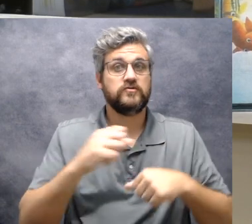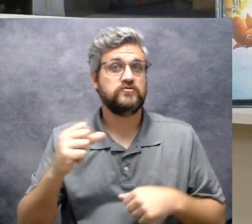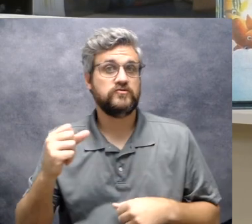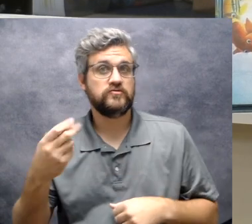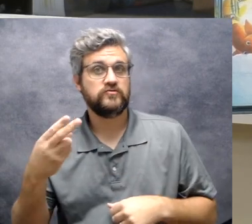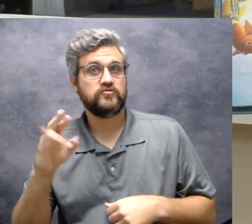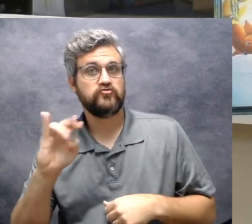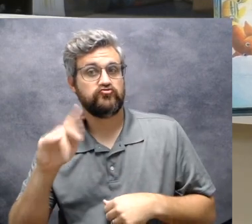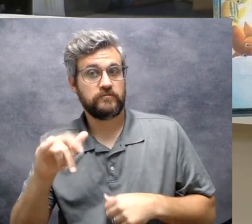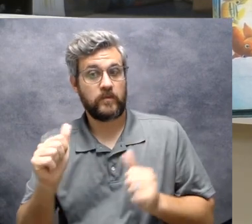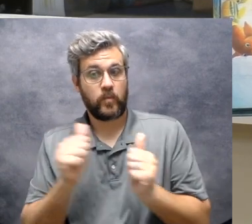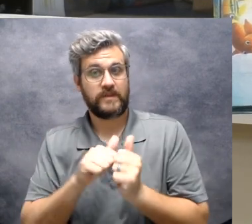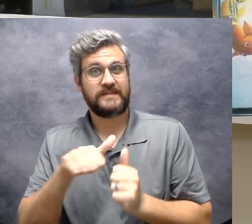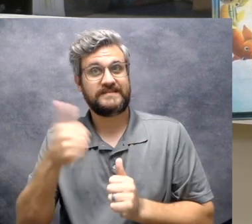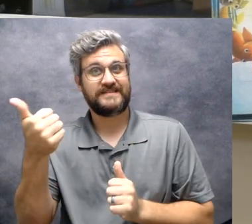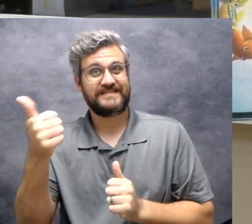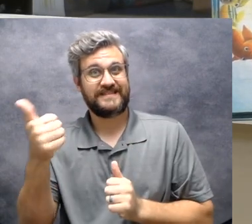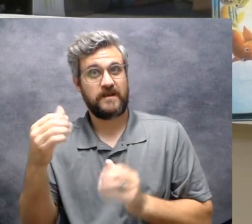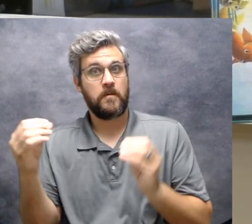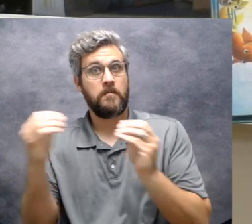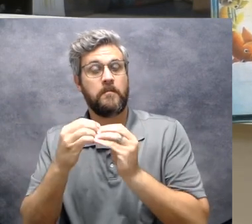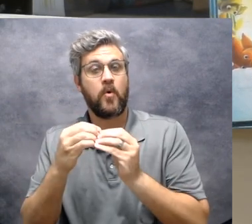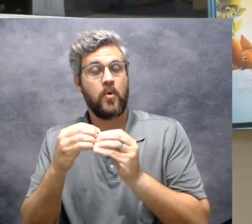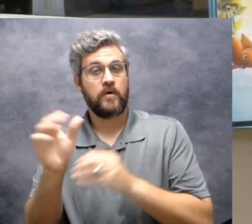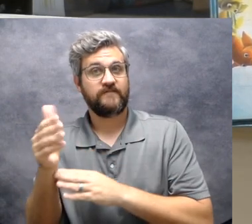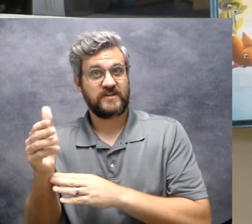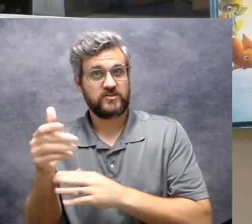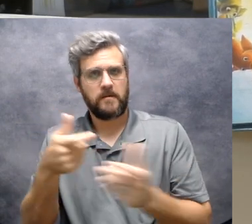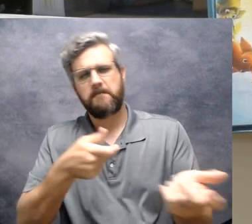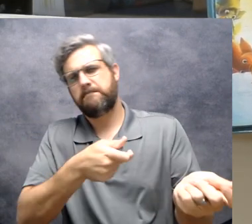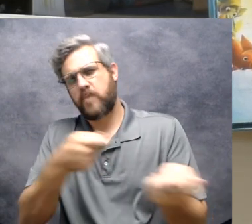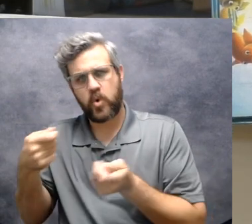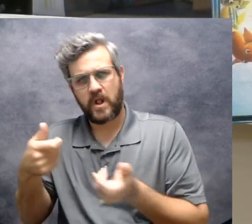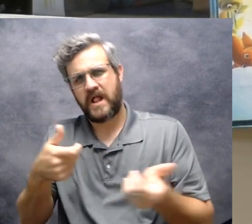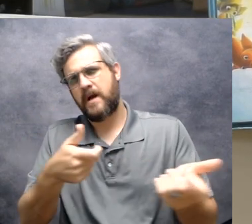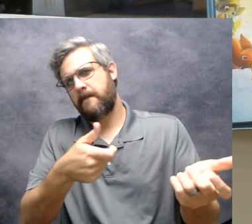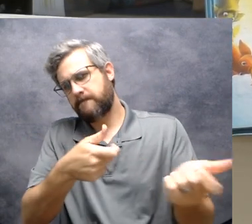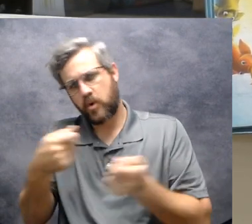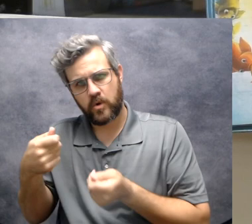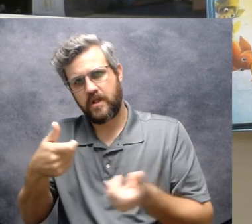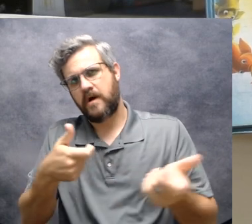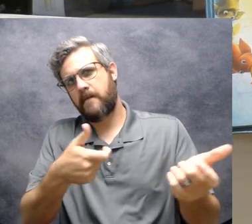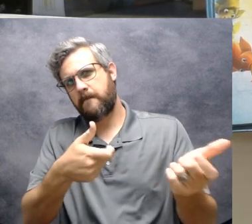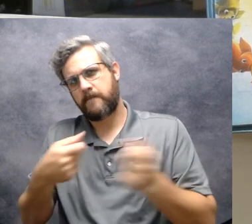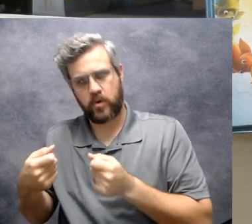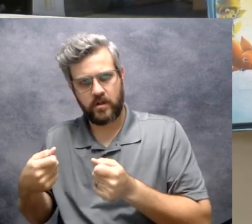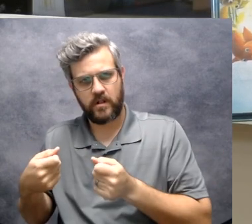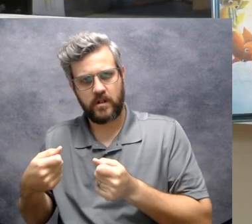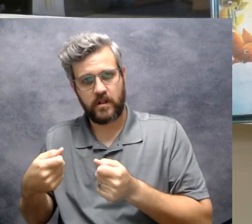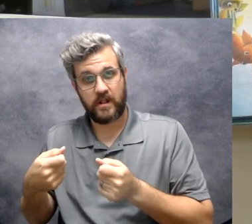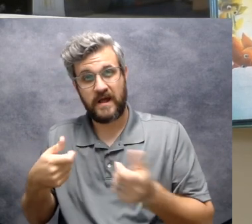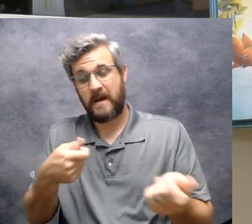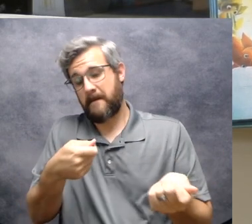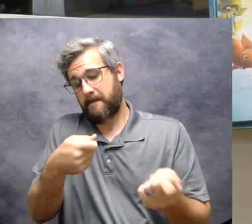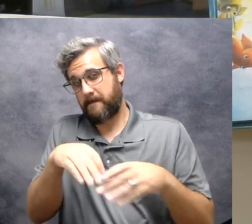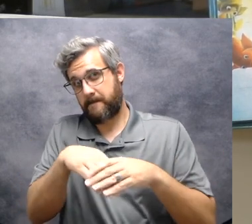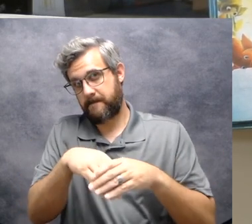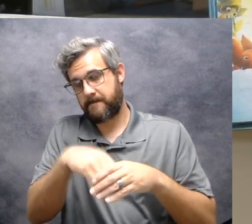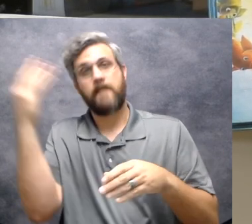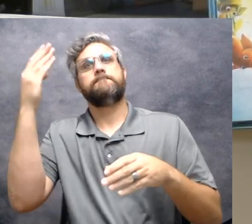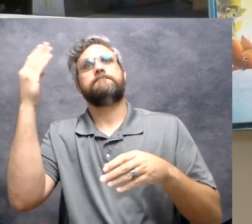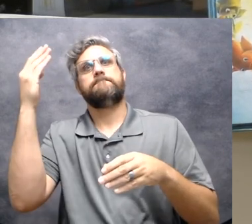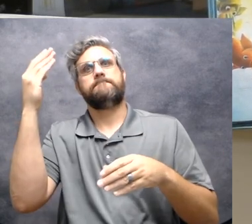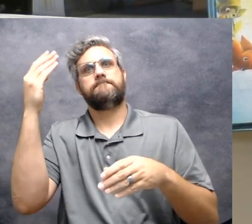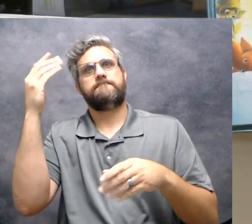ten other little fish pulled on Big Al's fin. Pop! It came